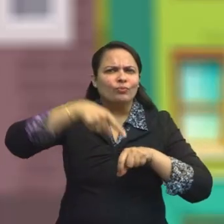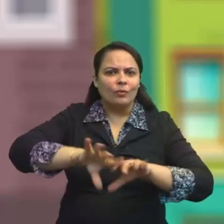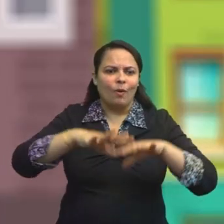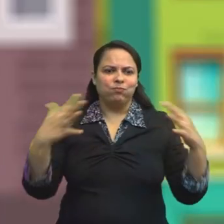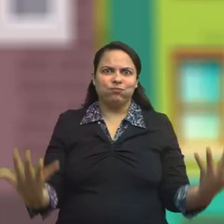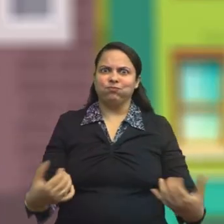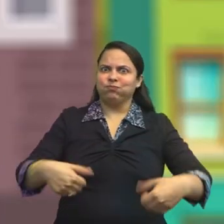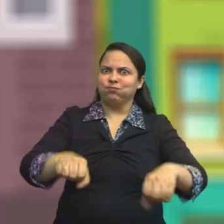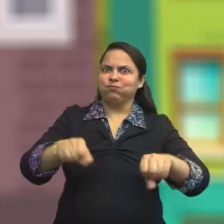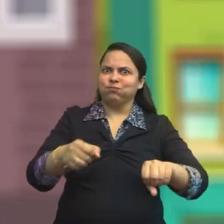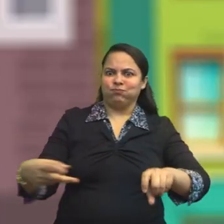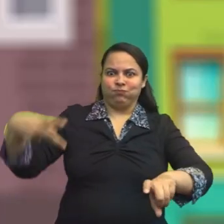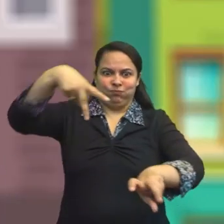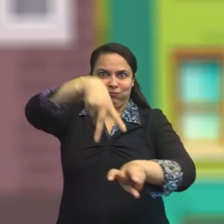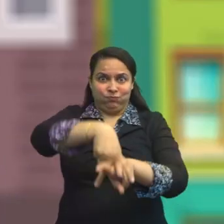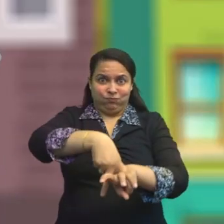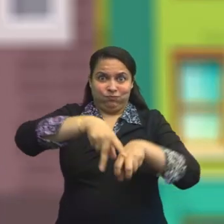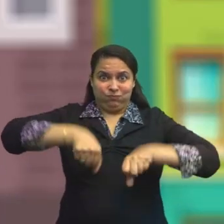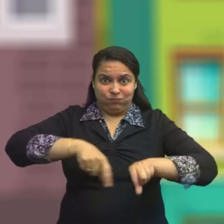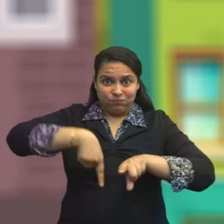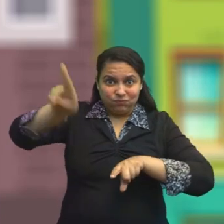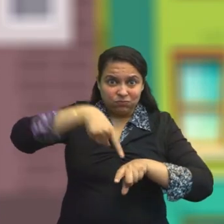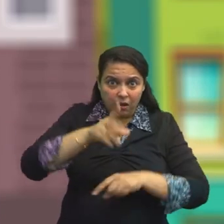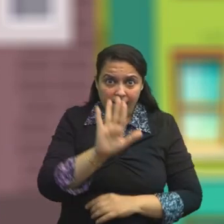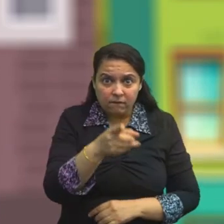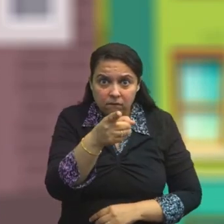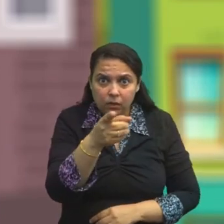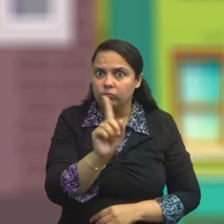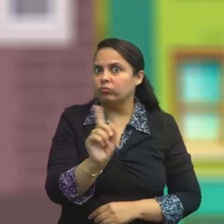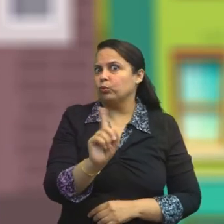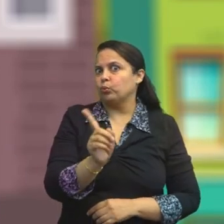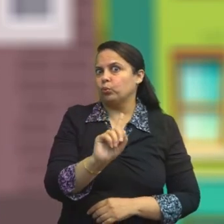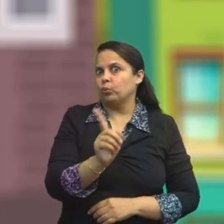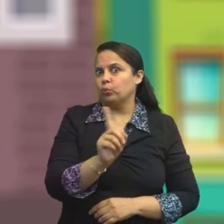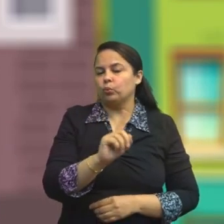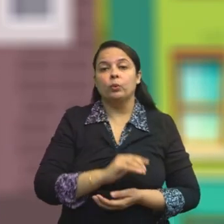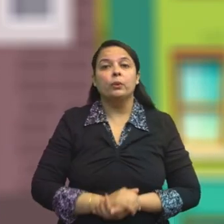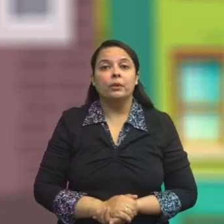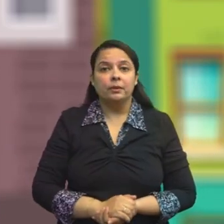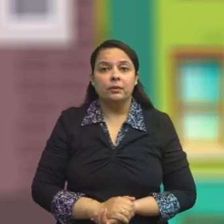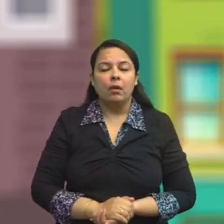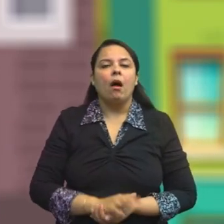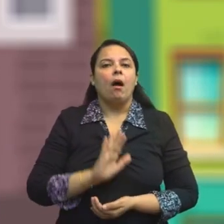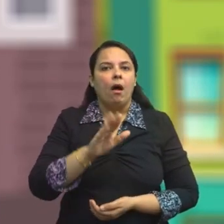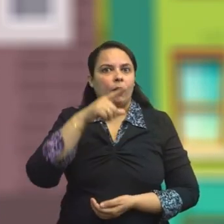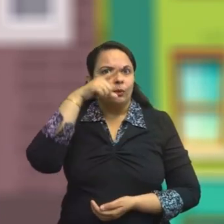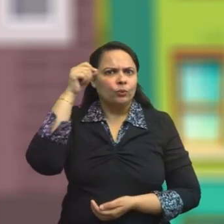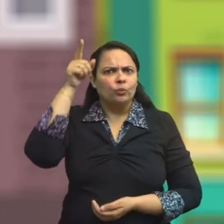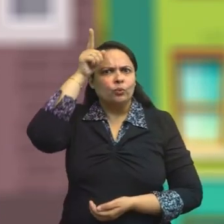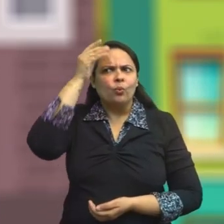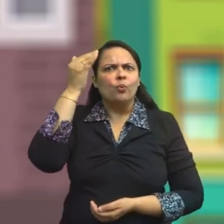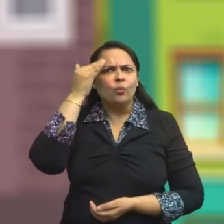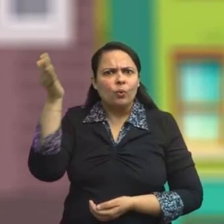Now tell us, do you also ride on the tank of a motorbike while going to school?